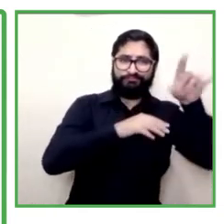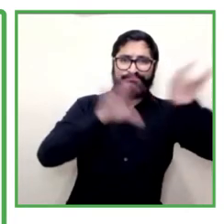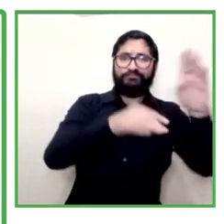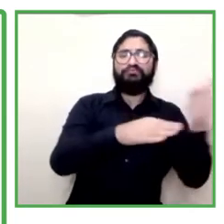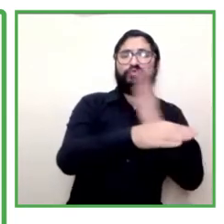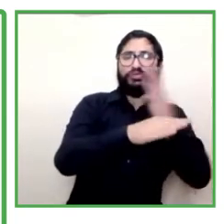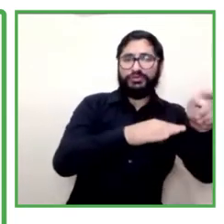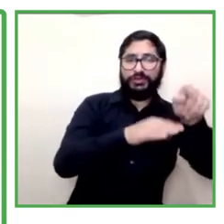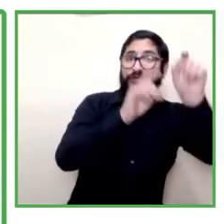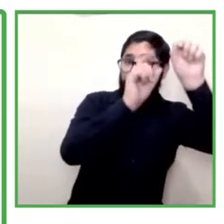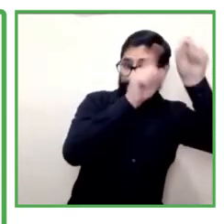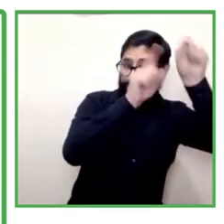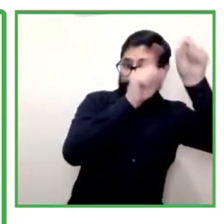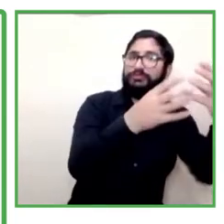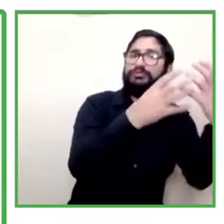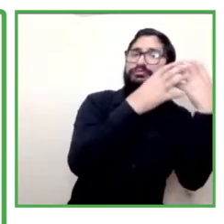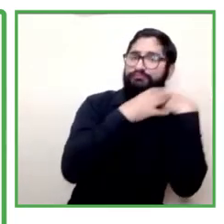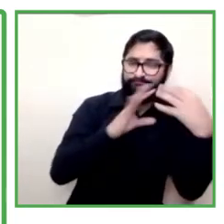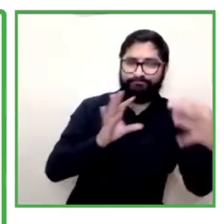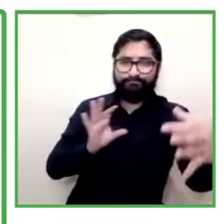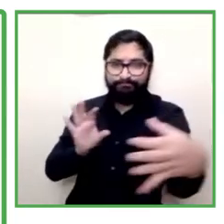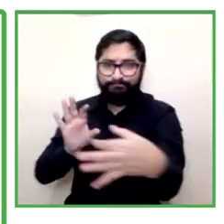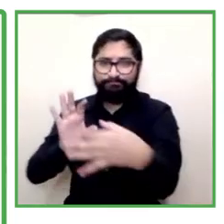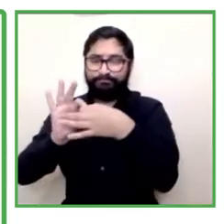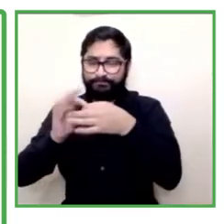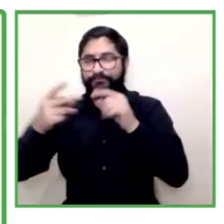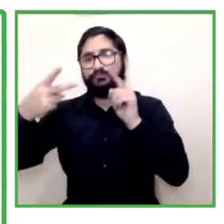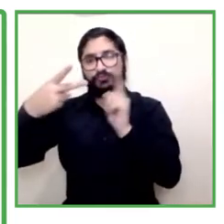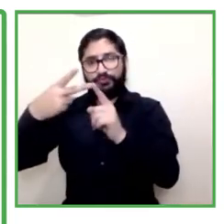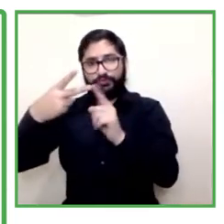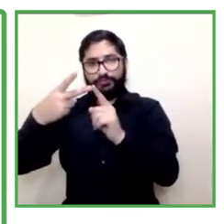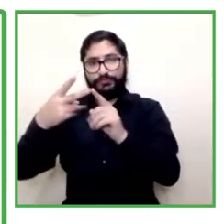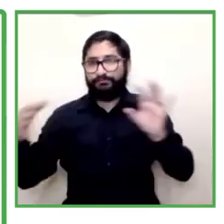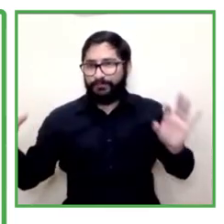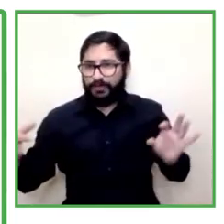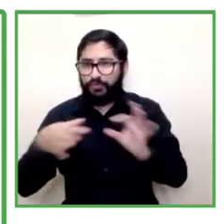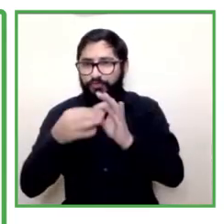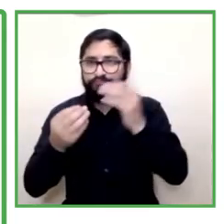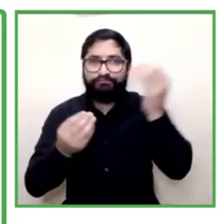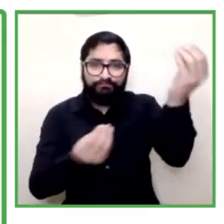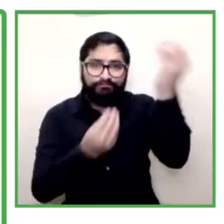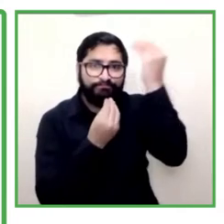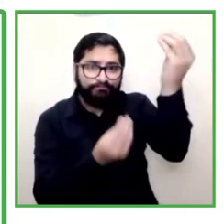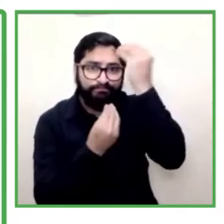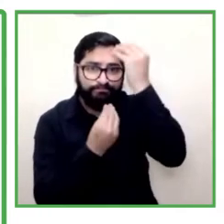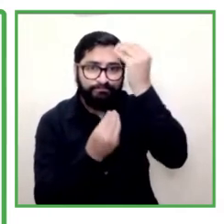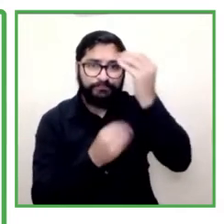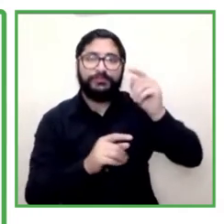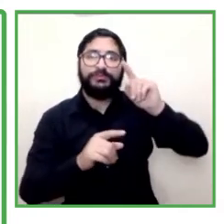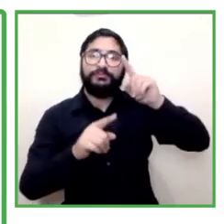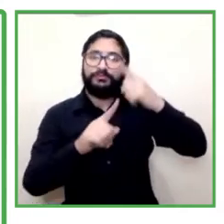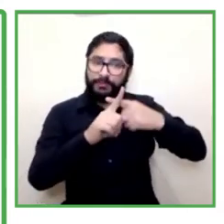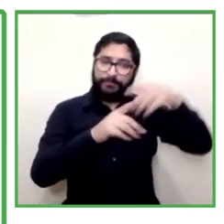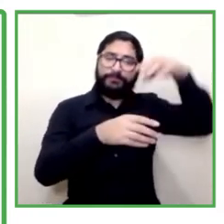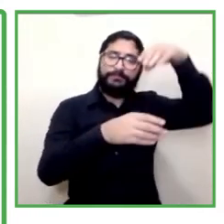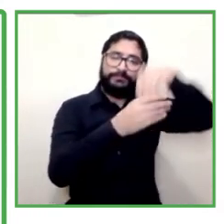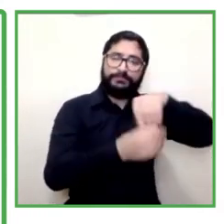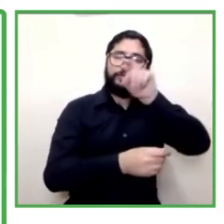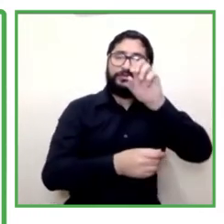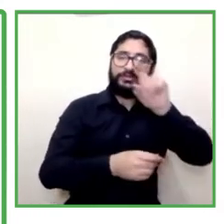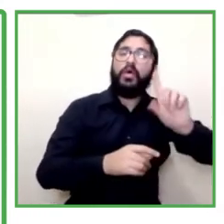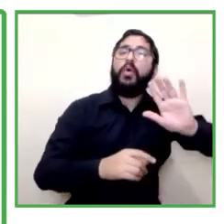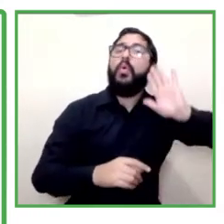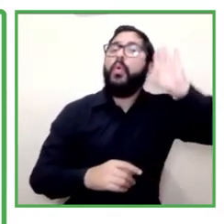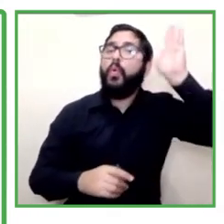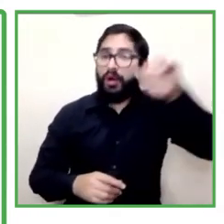field we've also linked students that start their productive stage in cena and afterwards we've